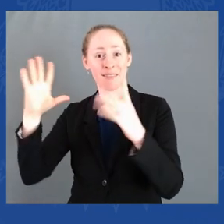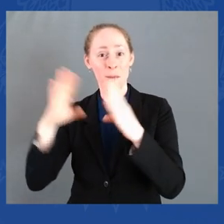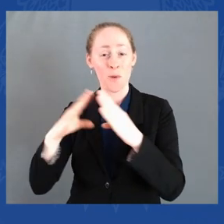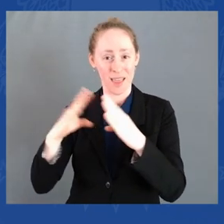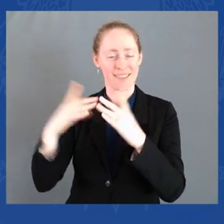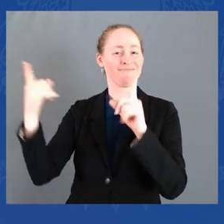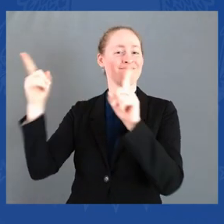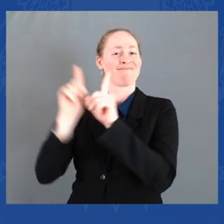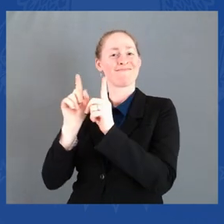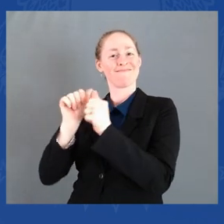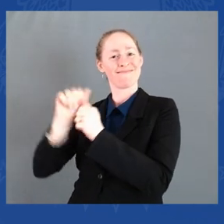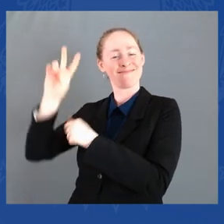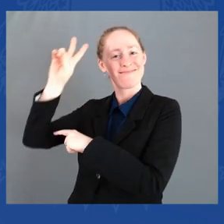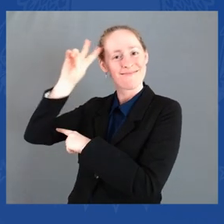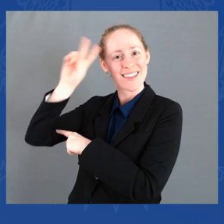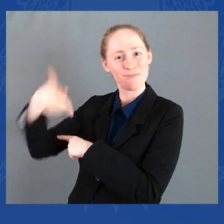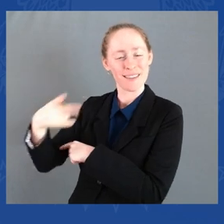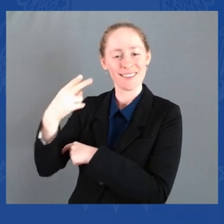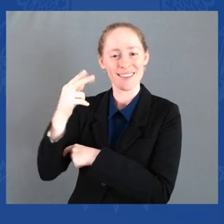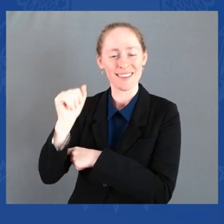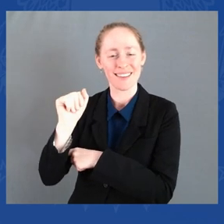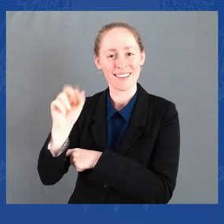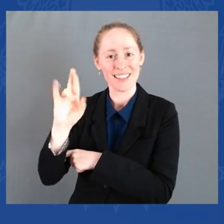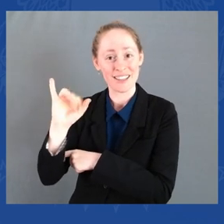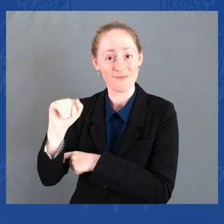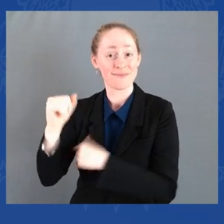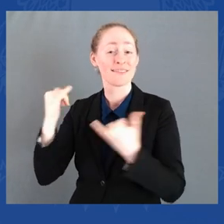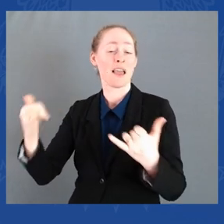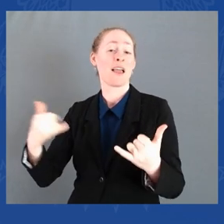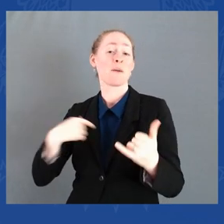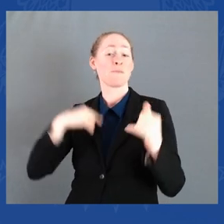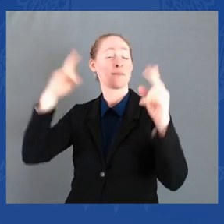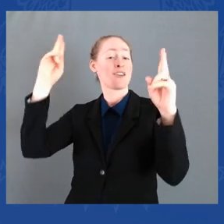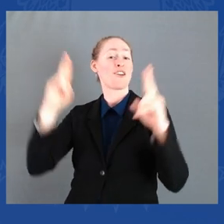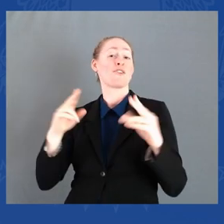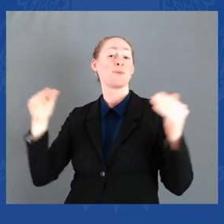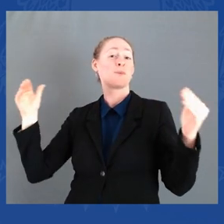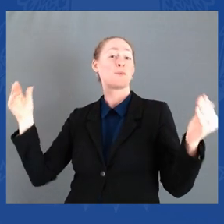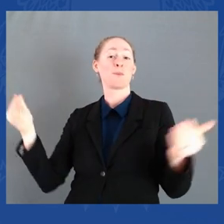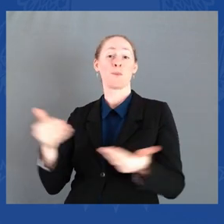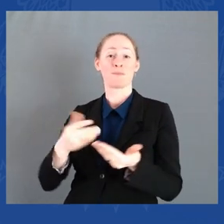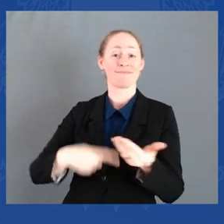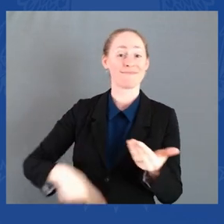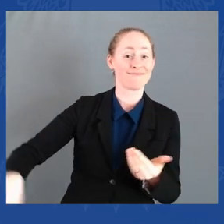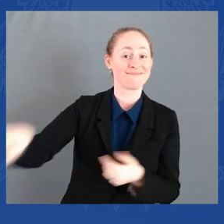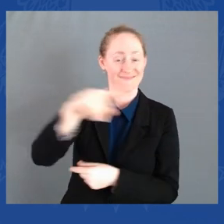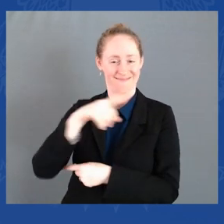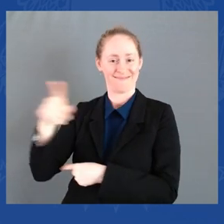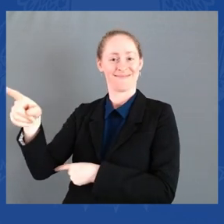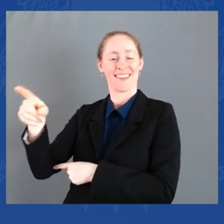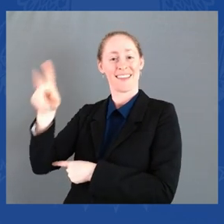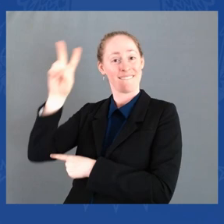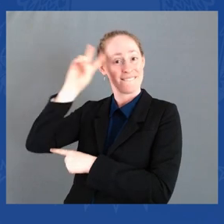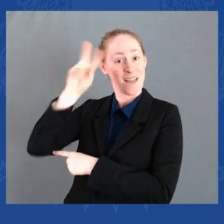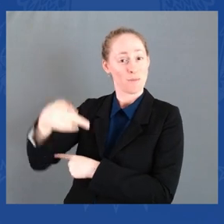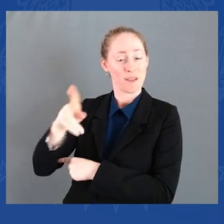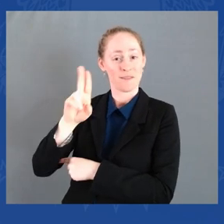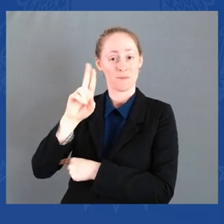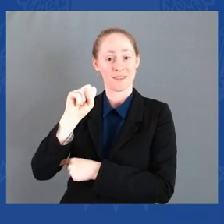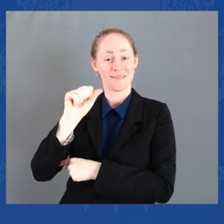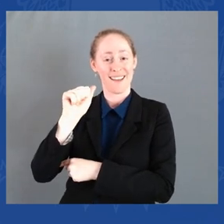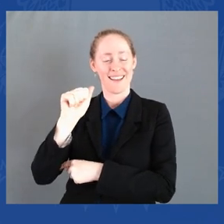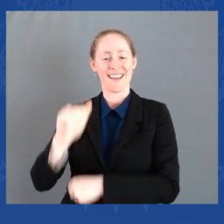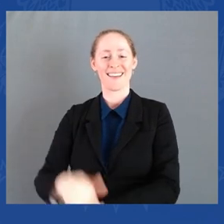that I introduce to all of you this afternoon, the Vice President of the United States of America, Kamala Harris.